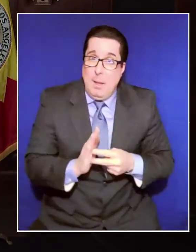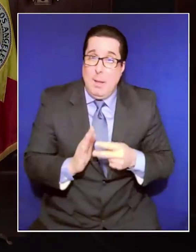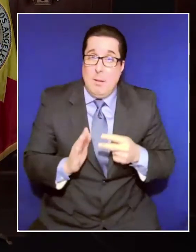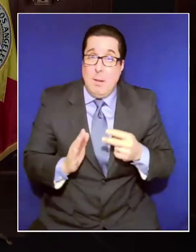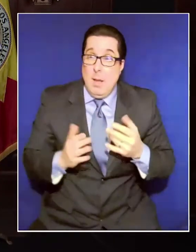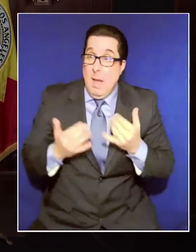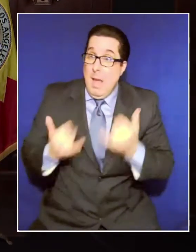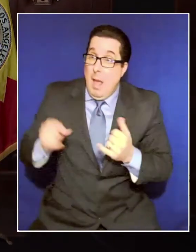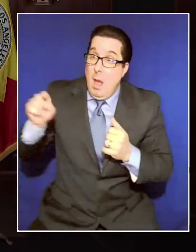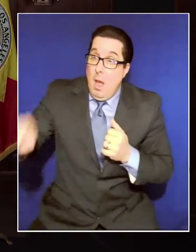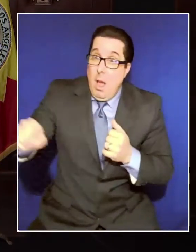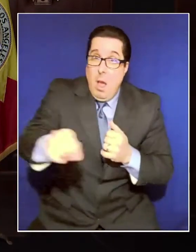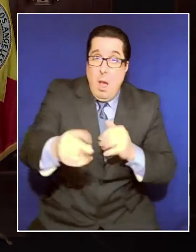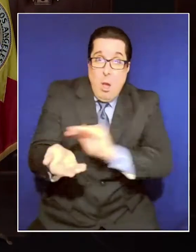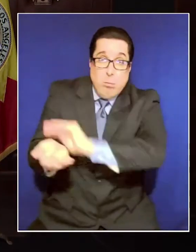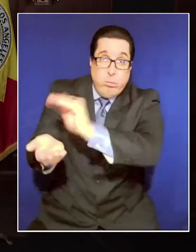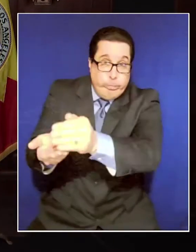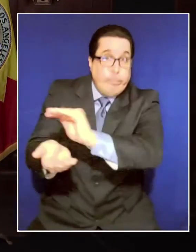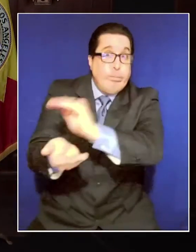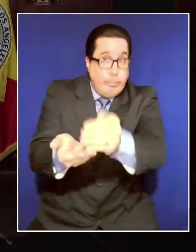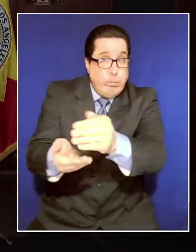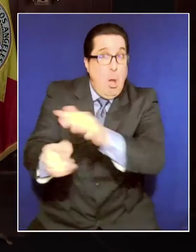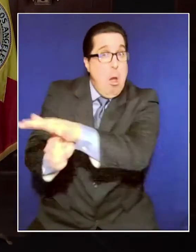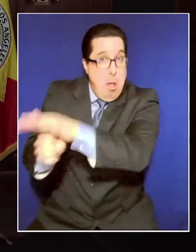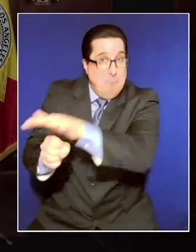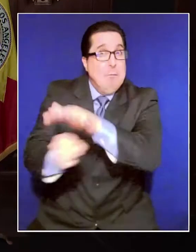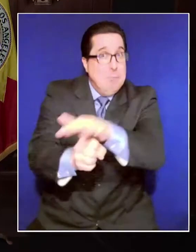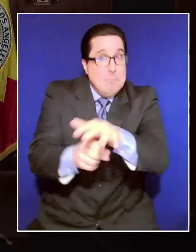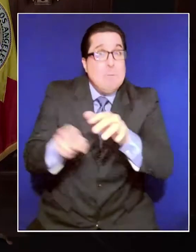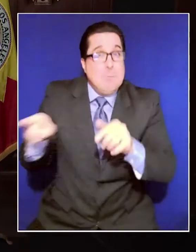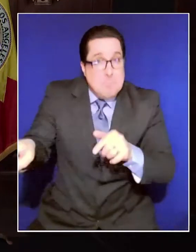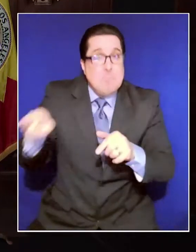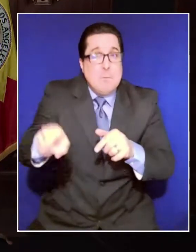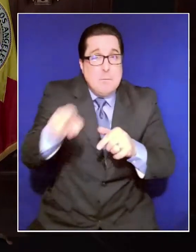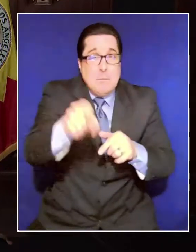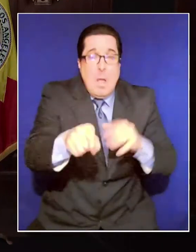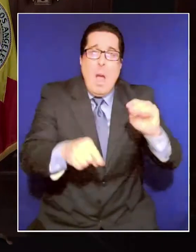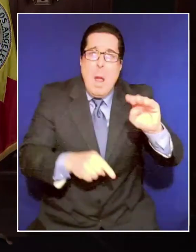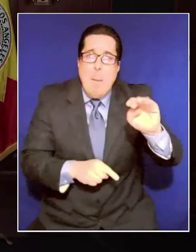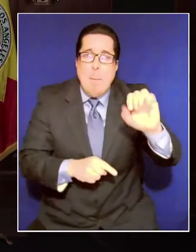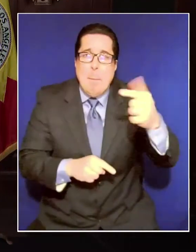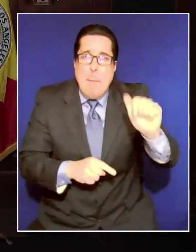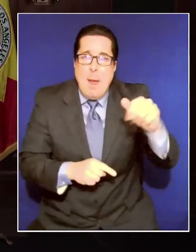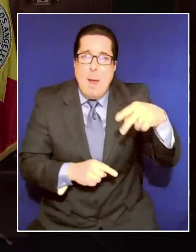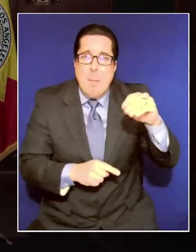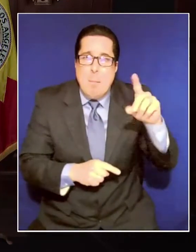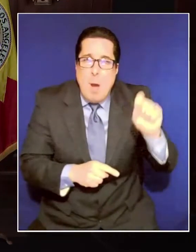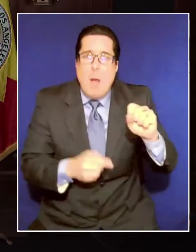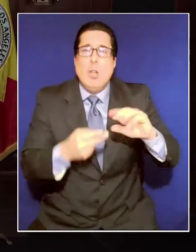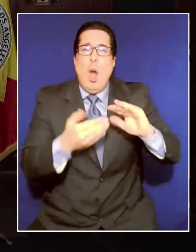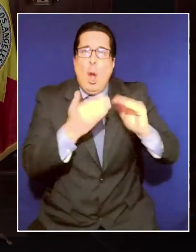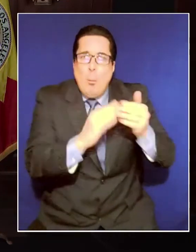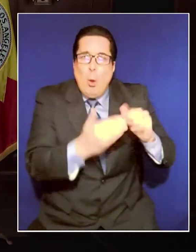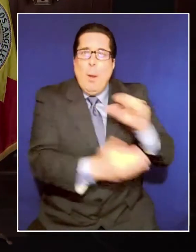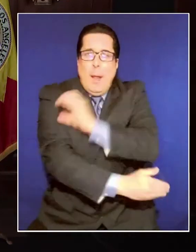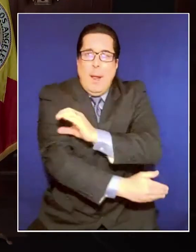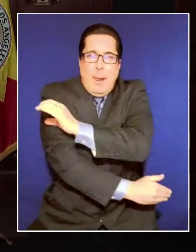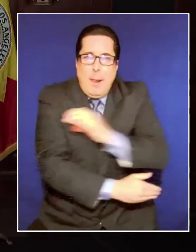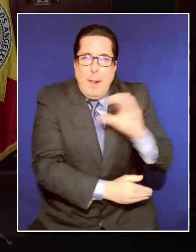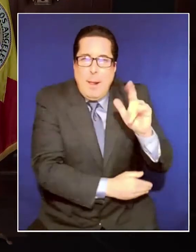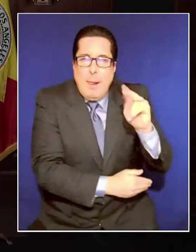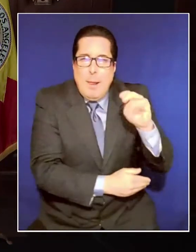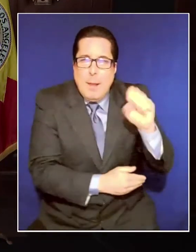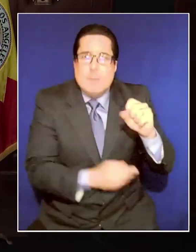facilities that the county and the city has, our megapods, our community clinics, our mobile clinics, facilities